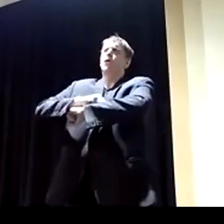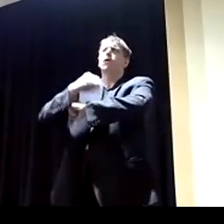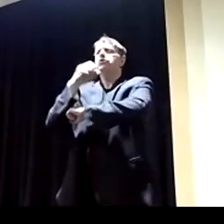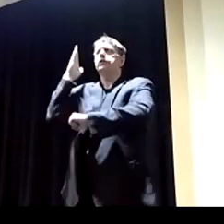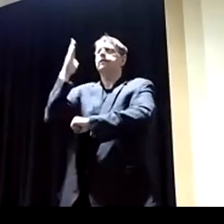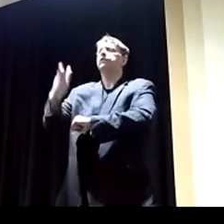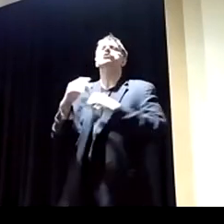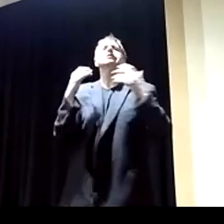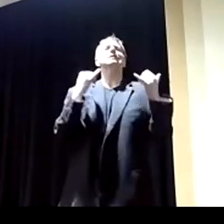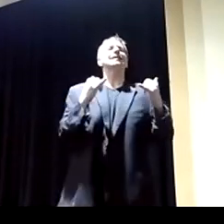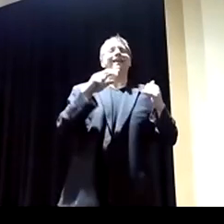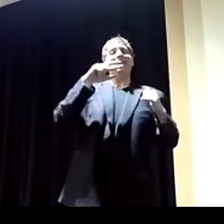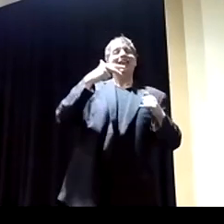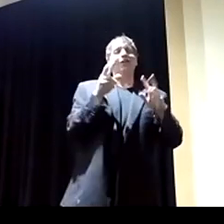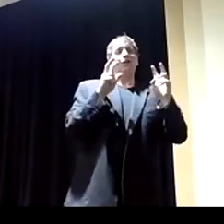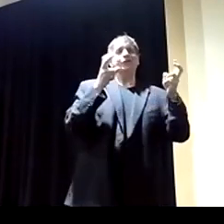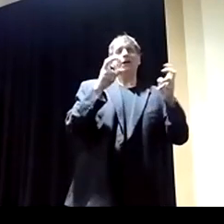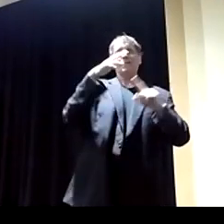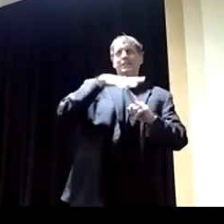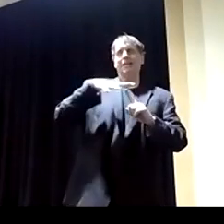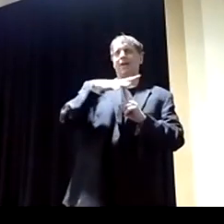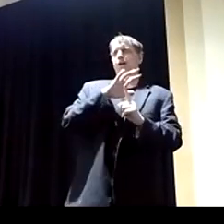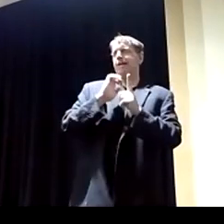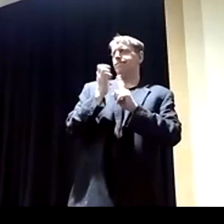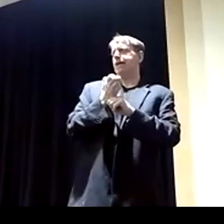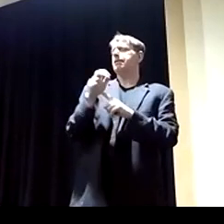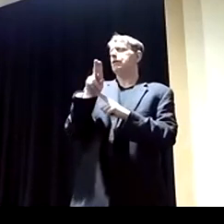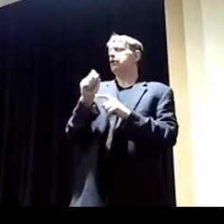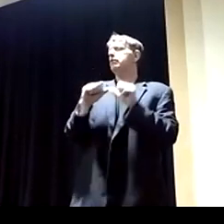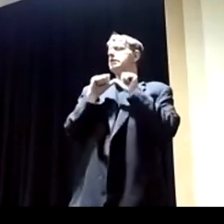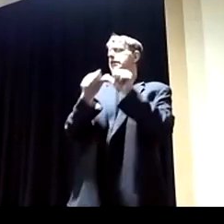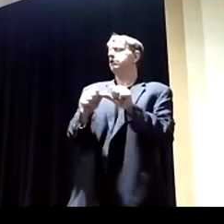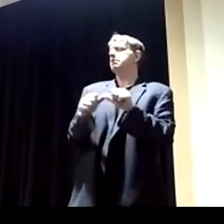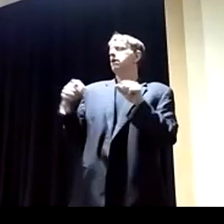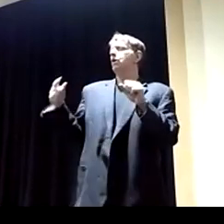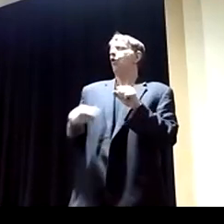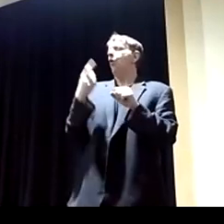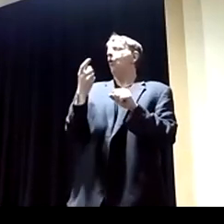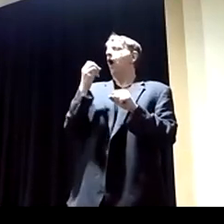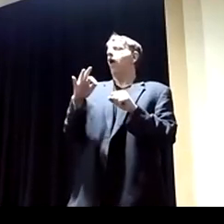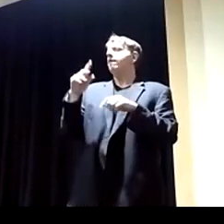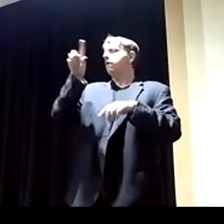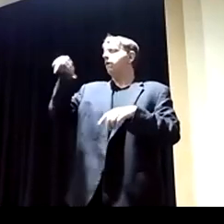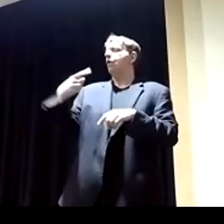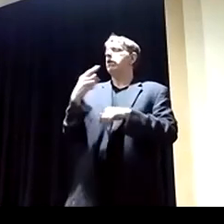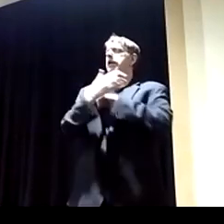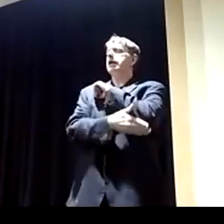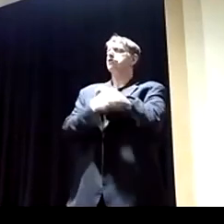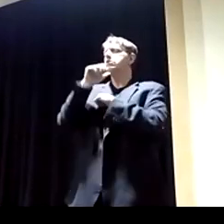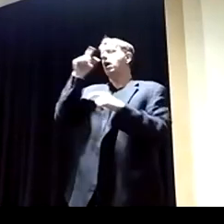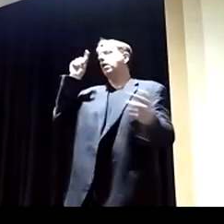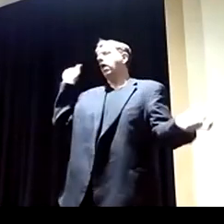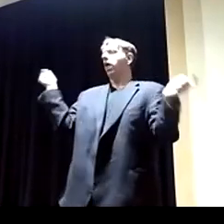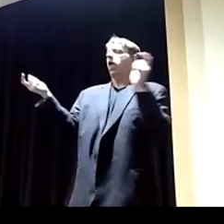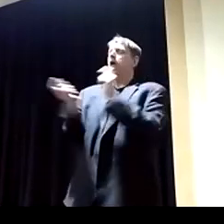Today's third topic will be the environment. The U.S. continues to be one of the only countries not to ratify many